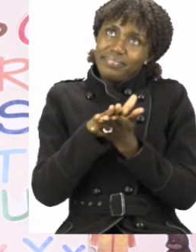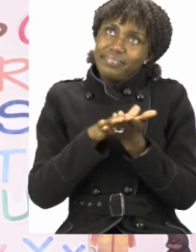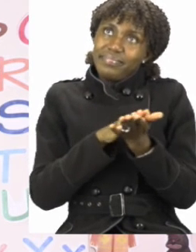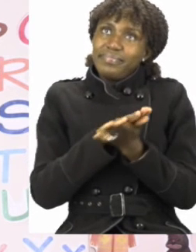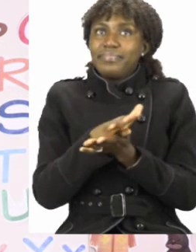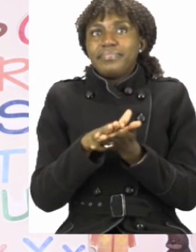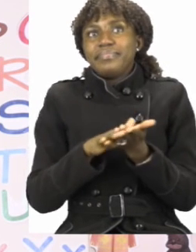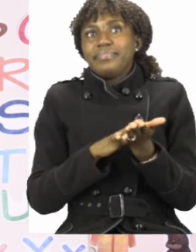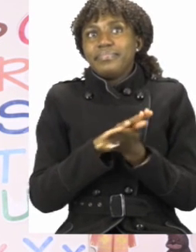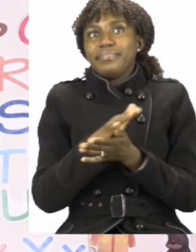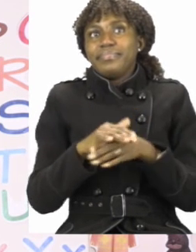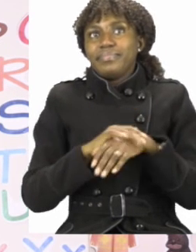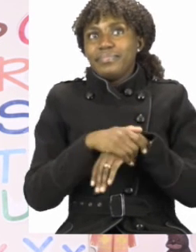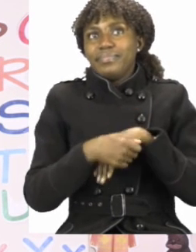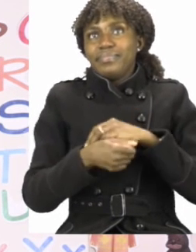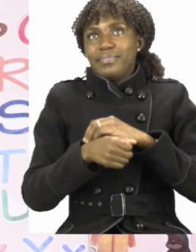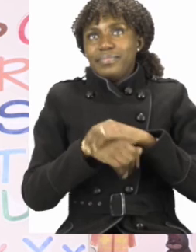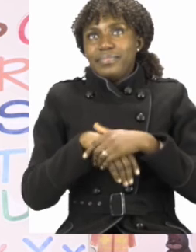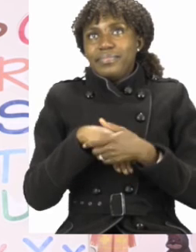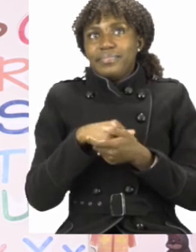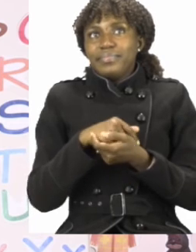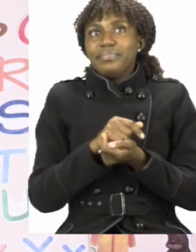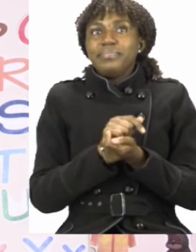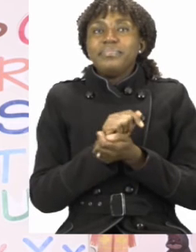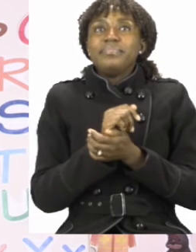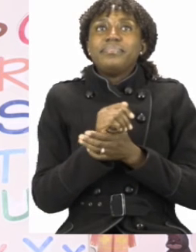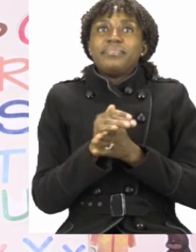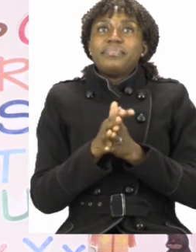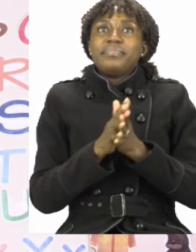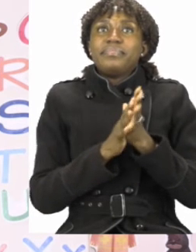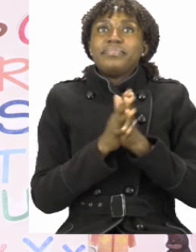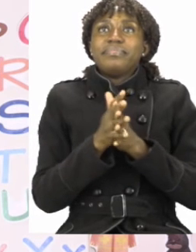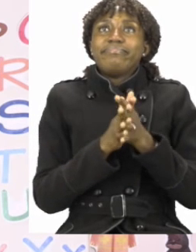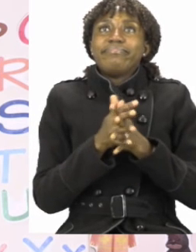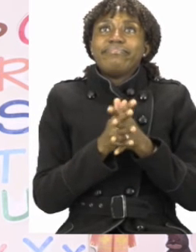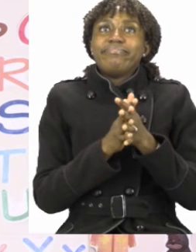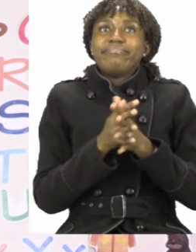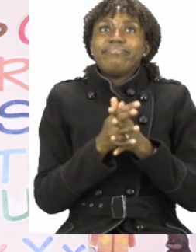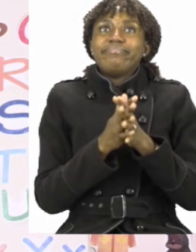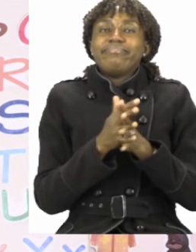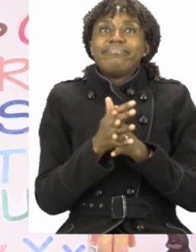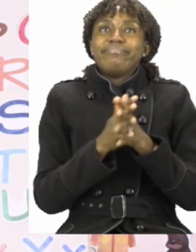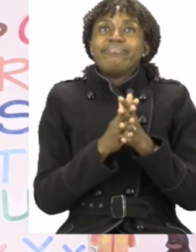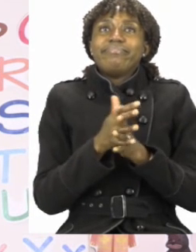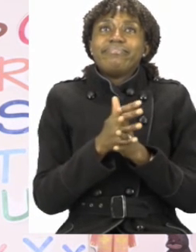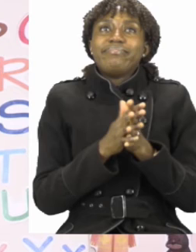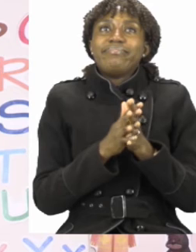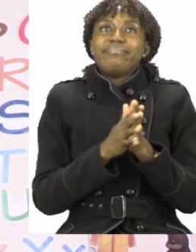hands, around our hands, in between our fingers,